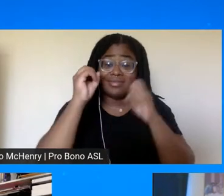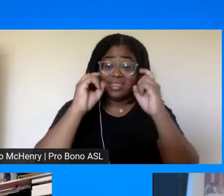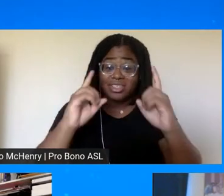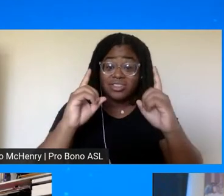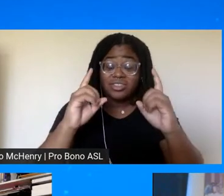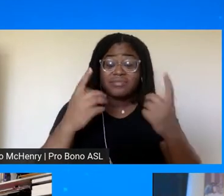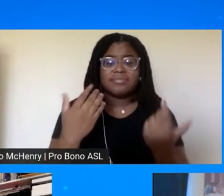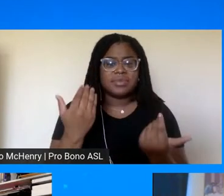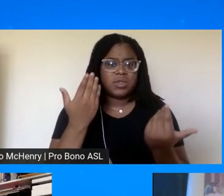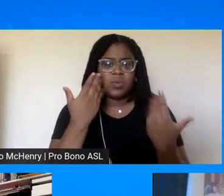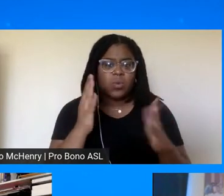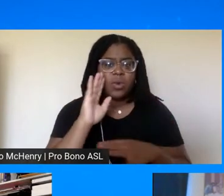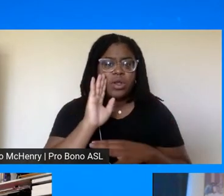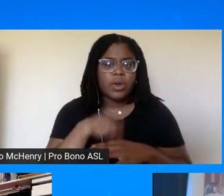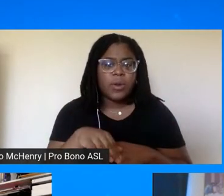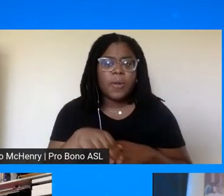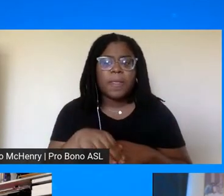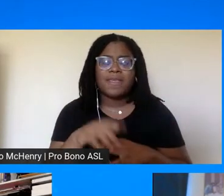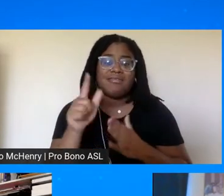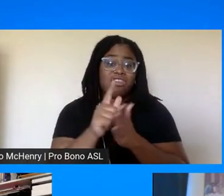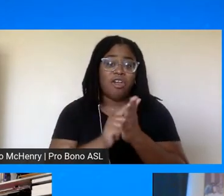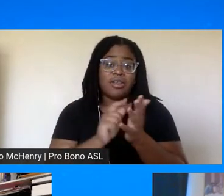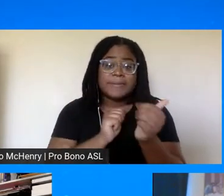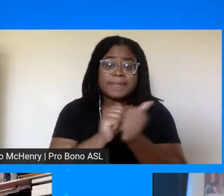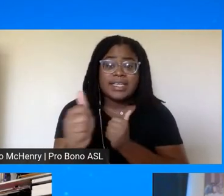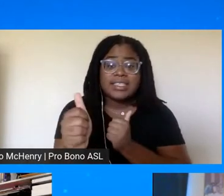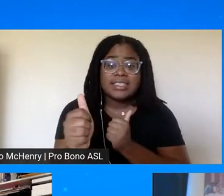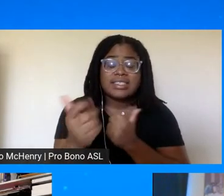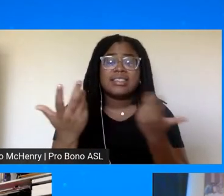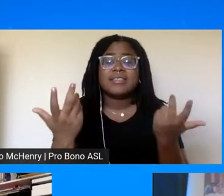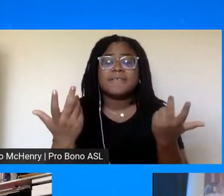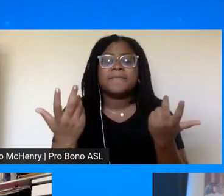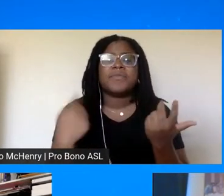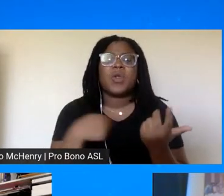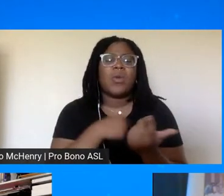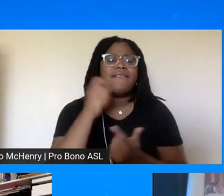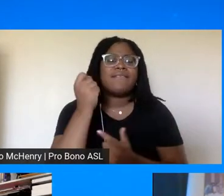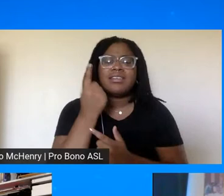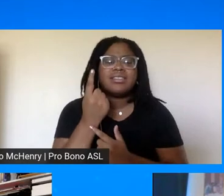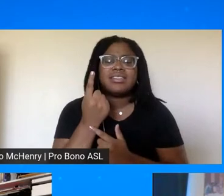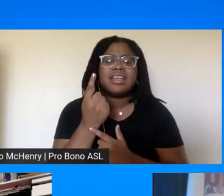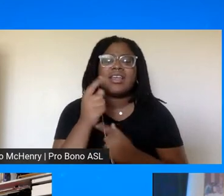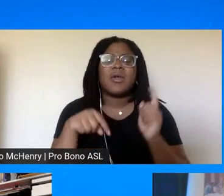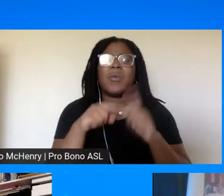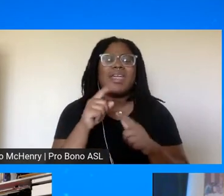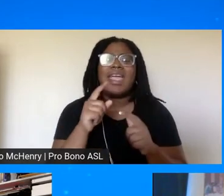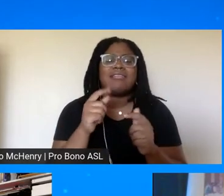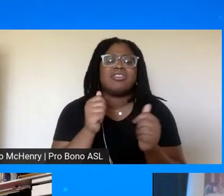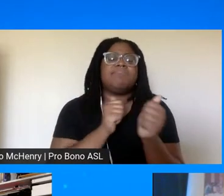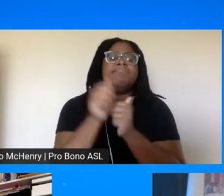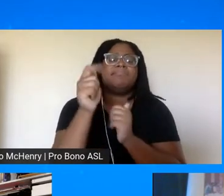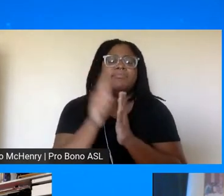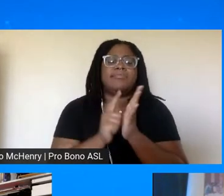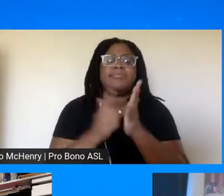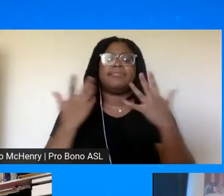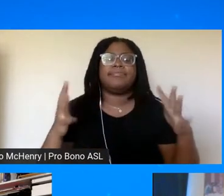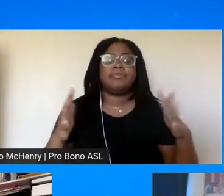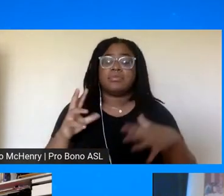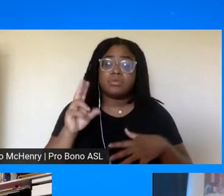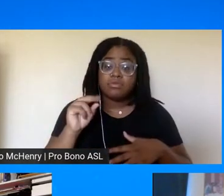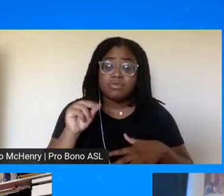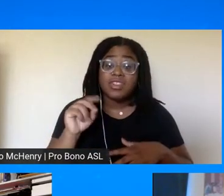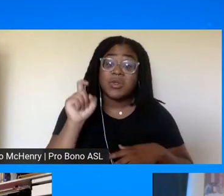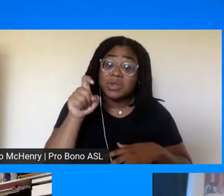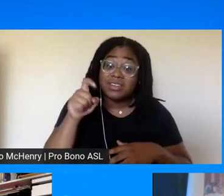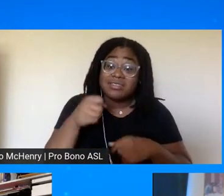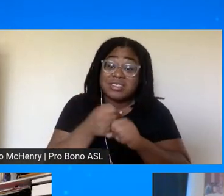you know laws pass so it's more important we have to understand we can't just get the laws passed we got to make sure that